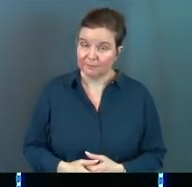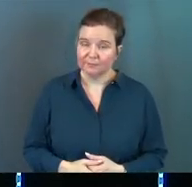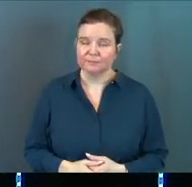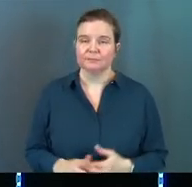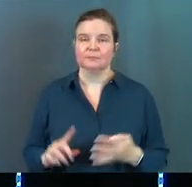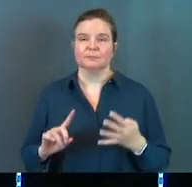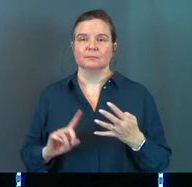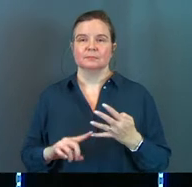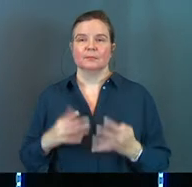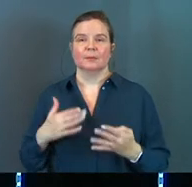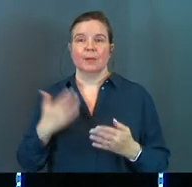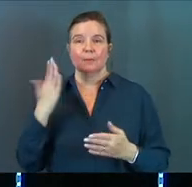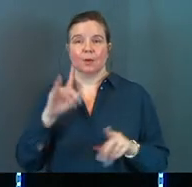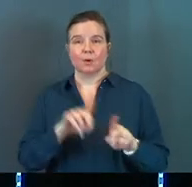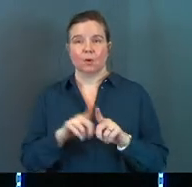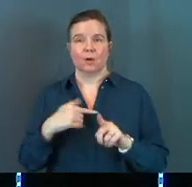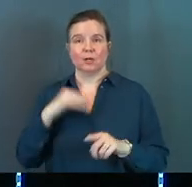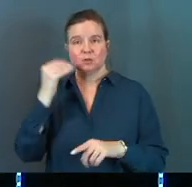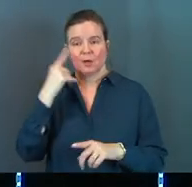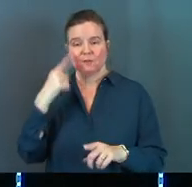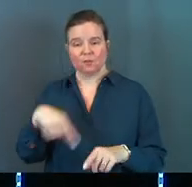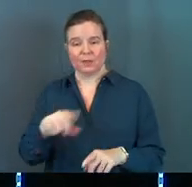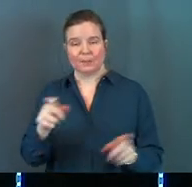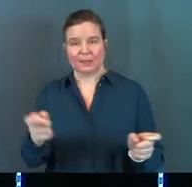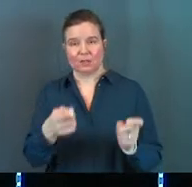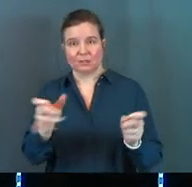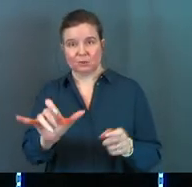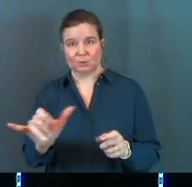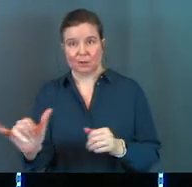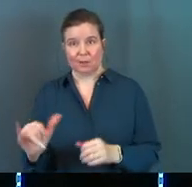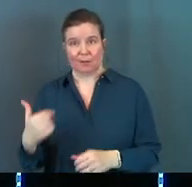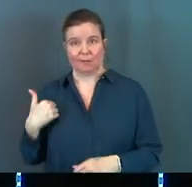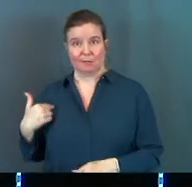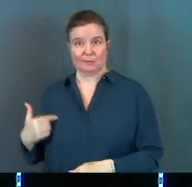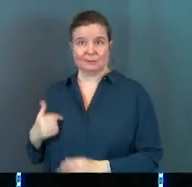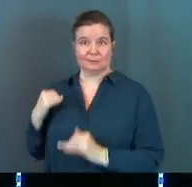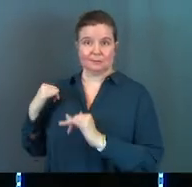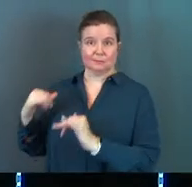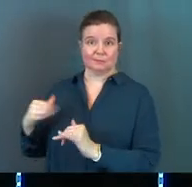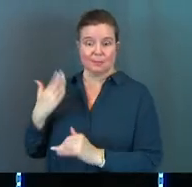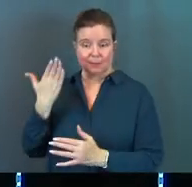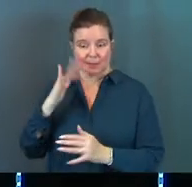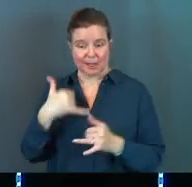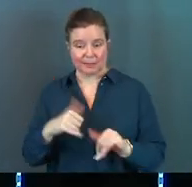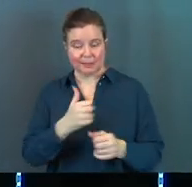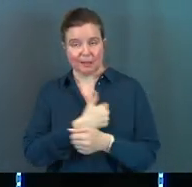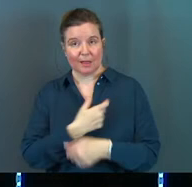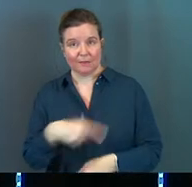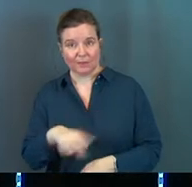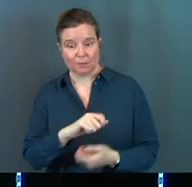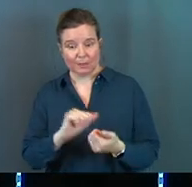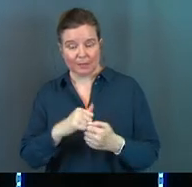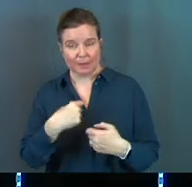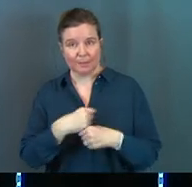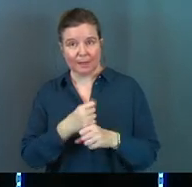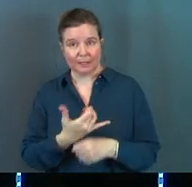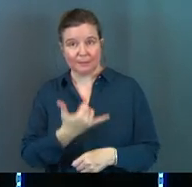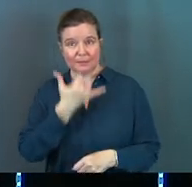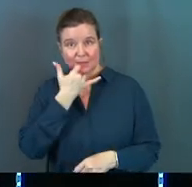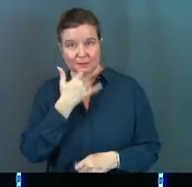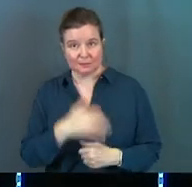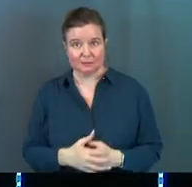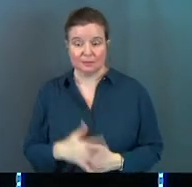And number four, maybe God also has grace for them in their sins. Maybe God still loves them when they make mistakes.